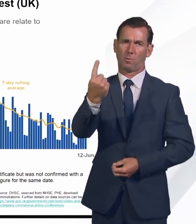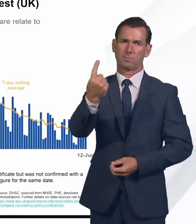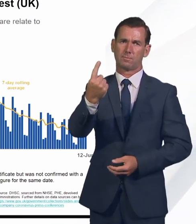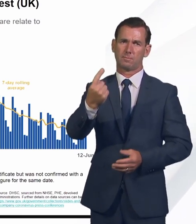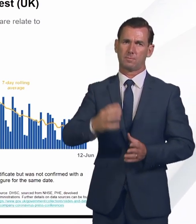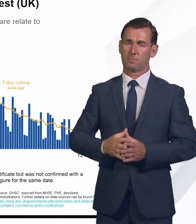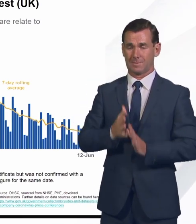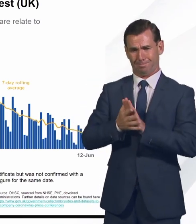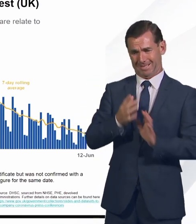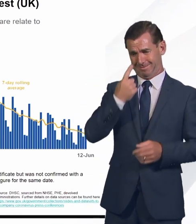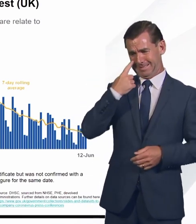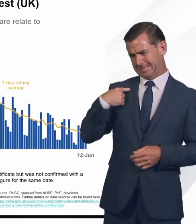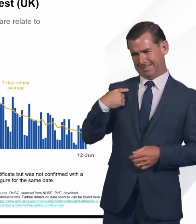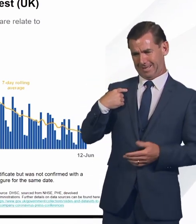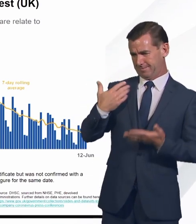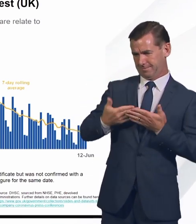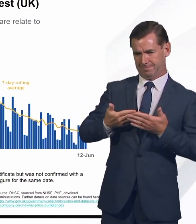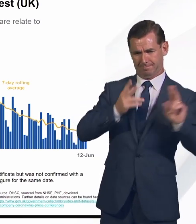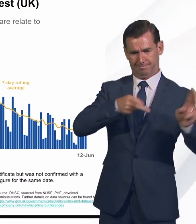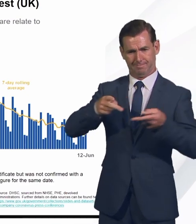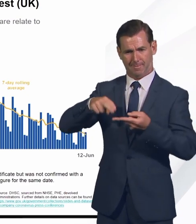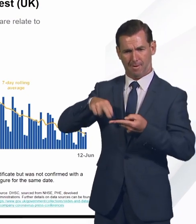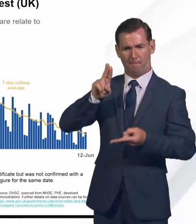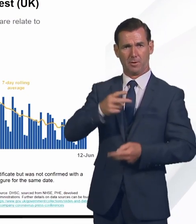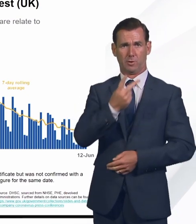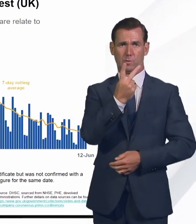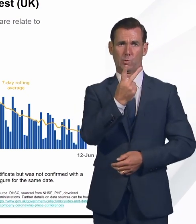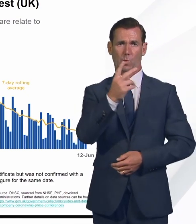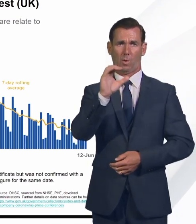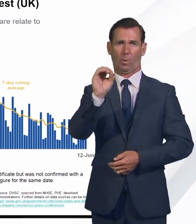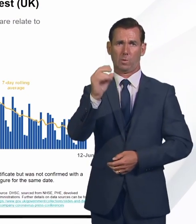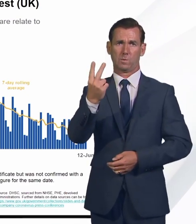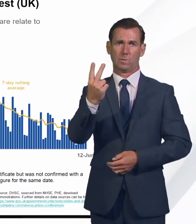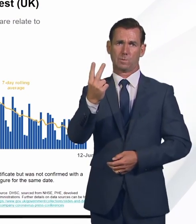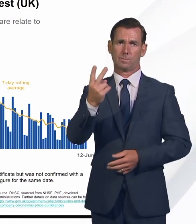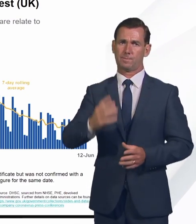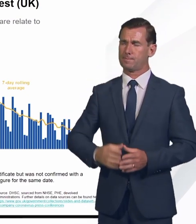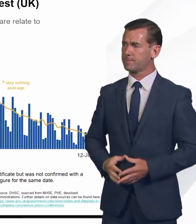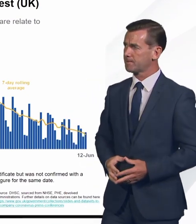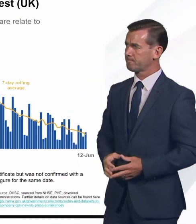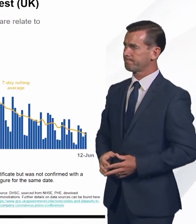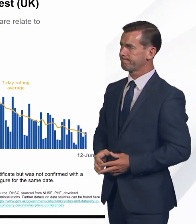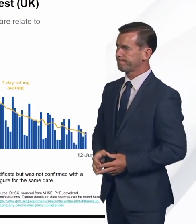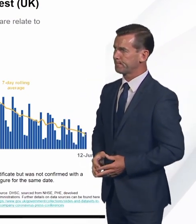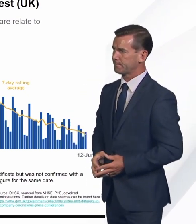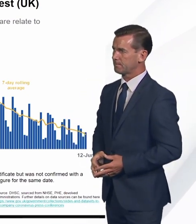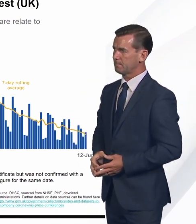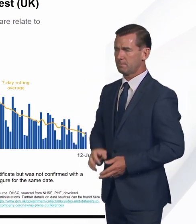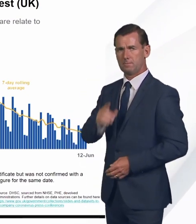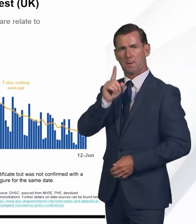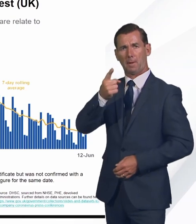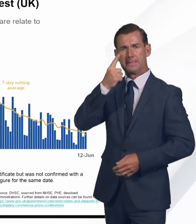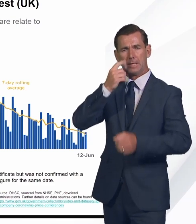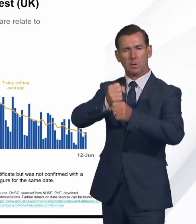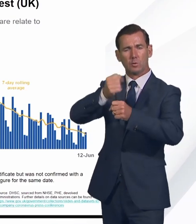That's an increase of 202 fatalities since yesterday. When measured by a seven-day